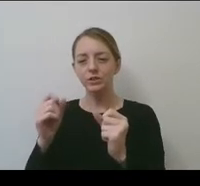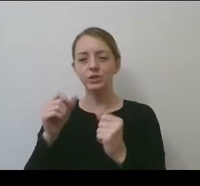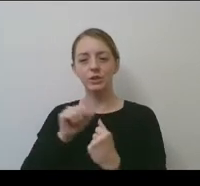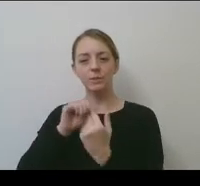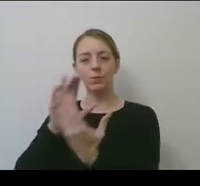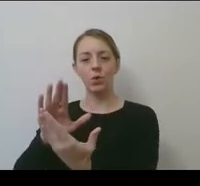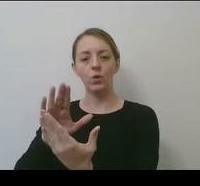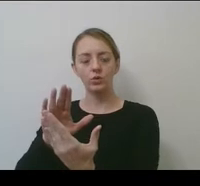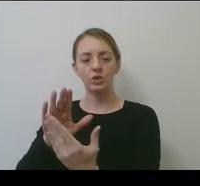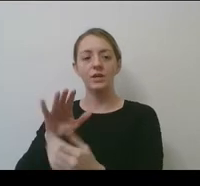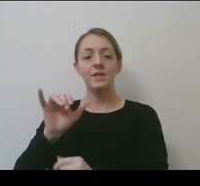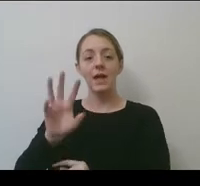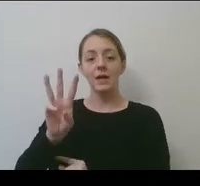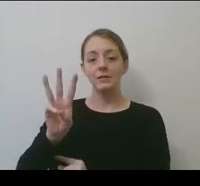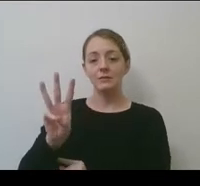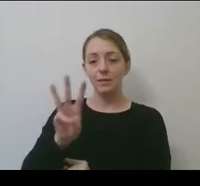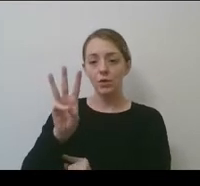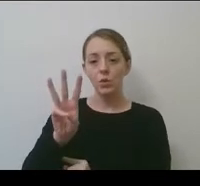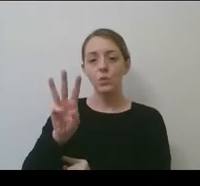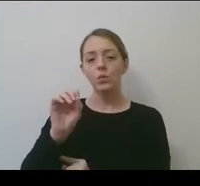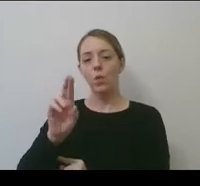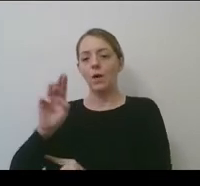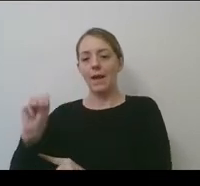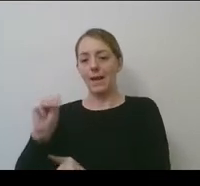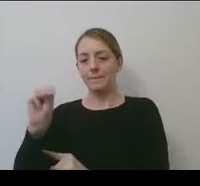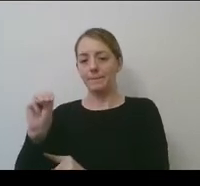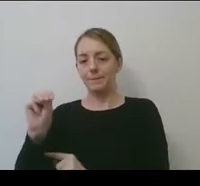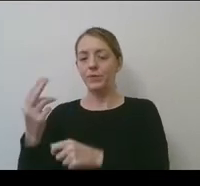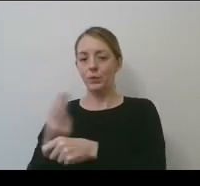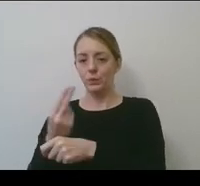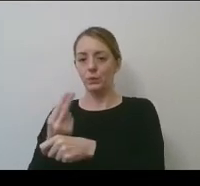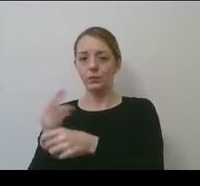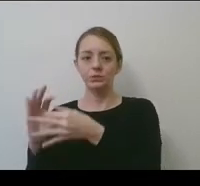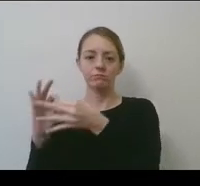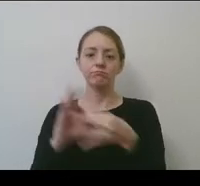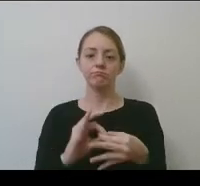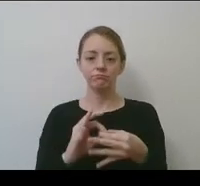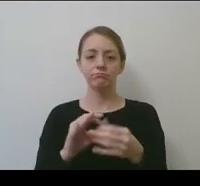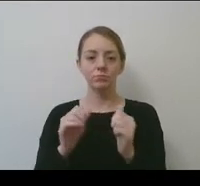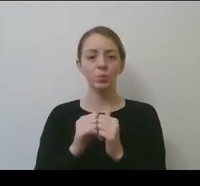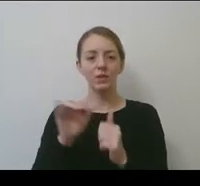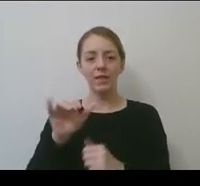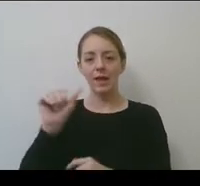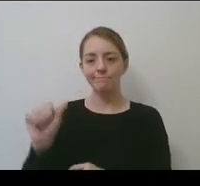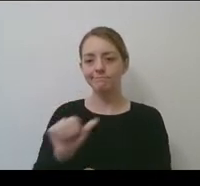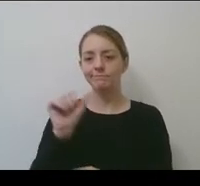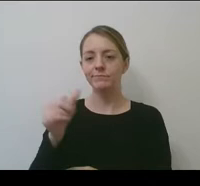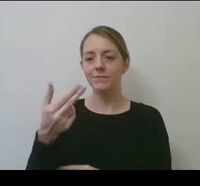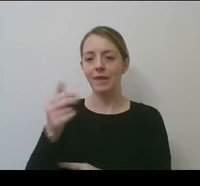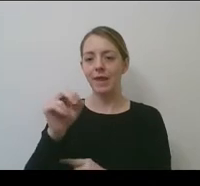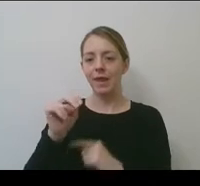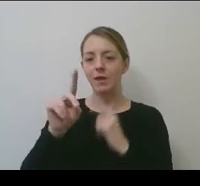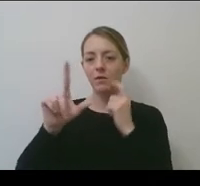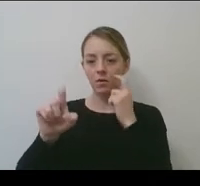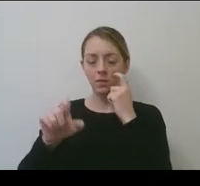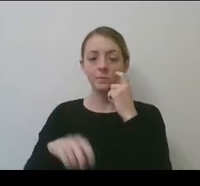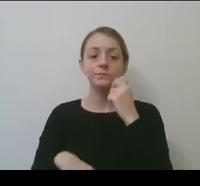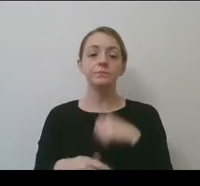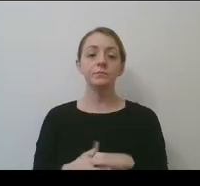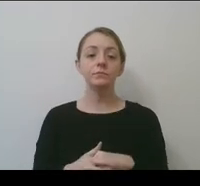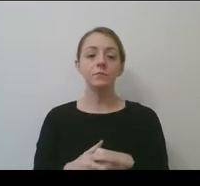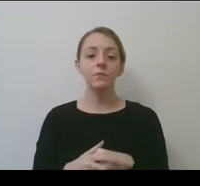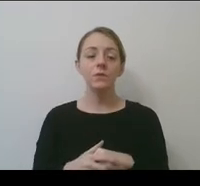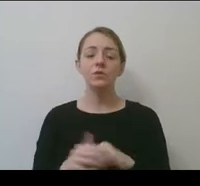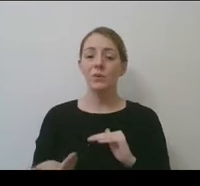W or the M is being used associated with it, um, increased coverage of, um, through those social